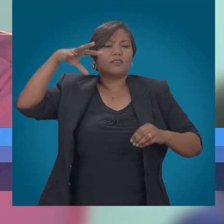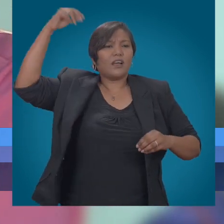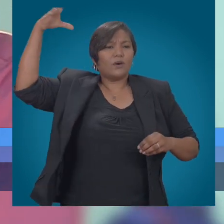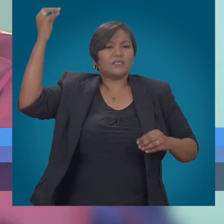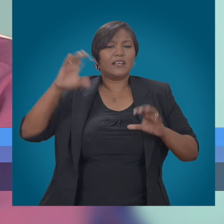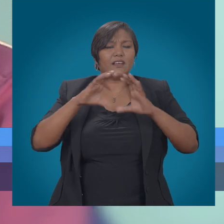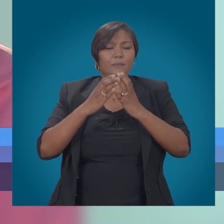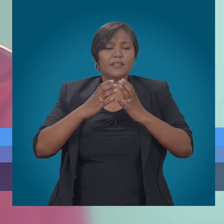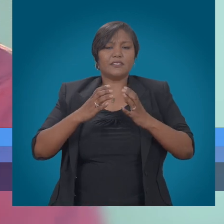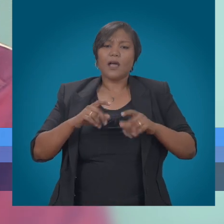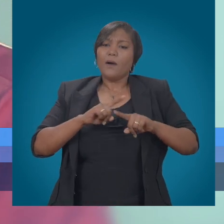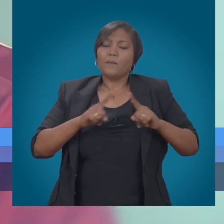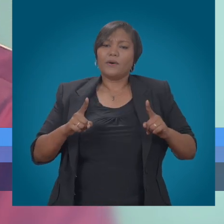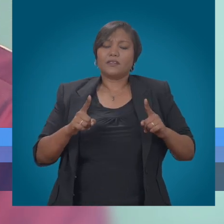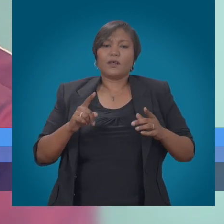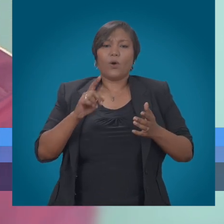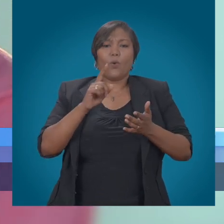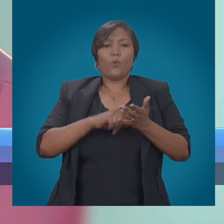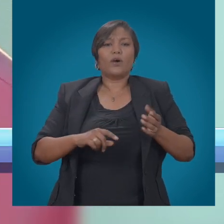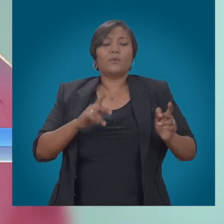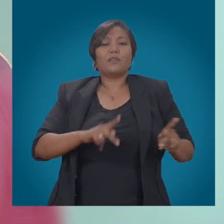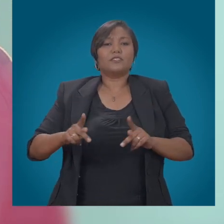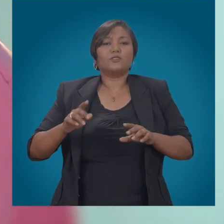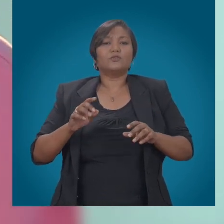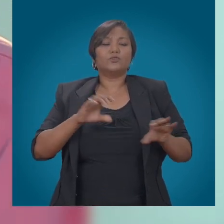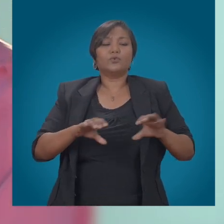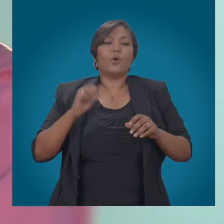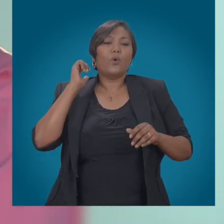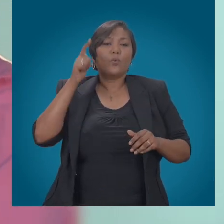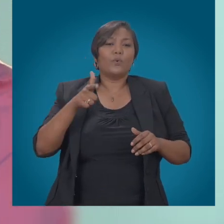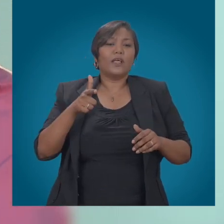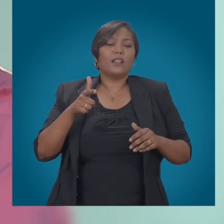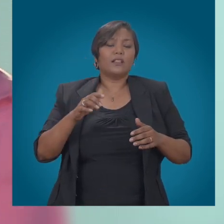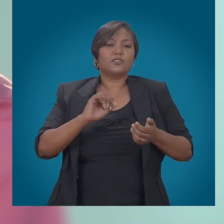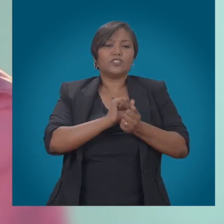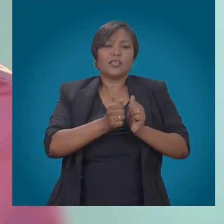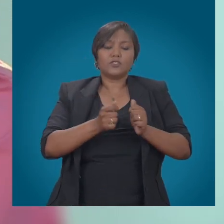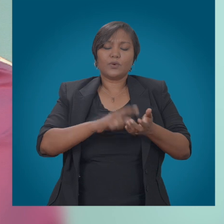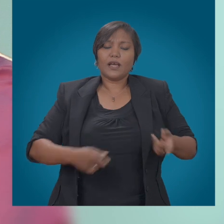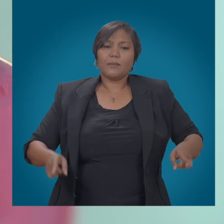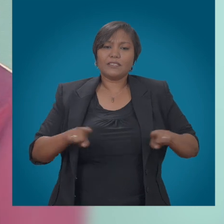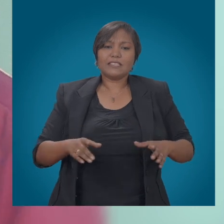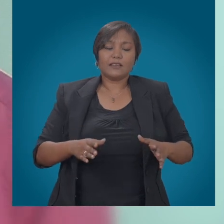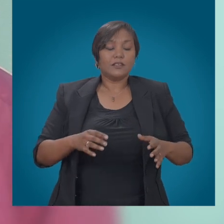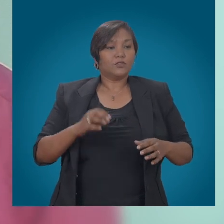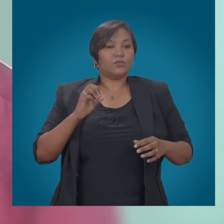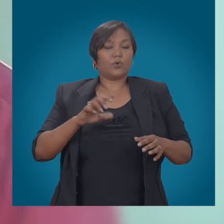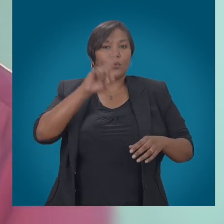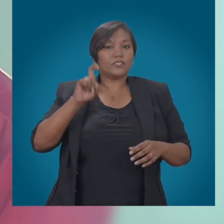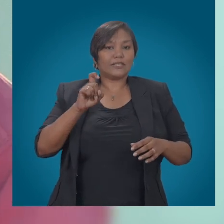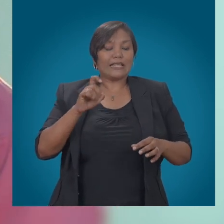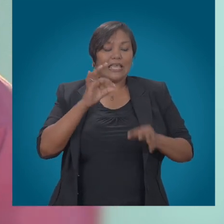but the kind of precedents we set where basically anything that telecommunications, telecom, sorry, don't like